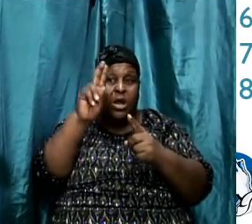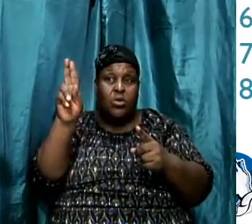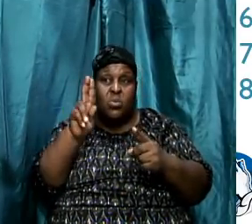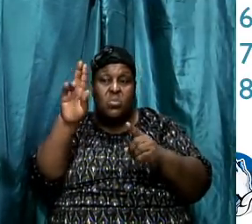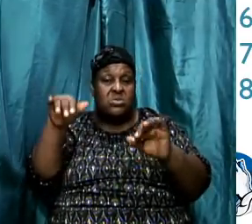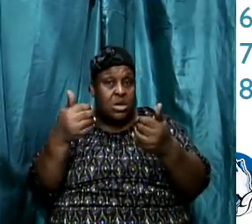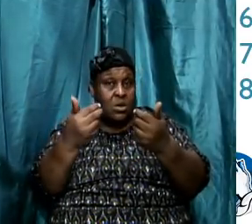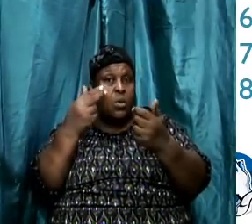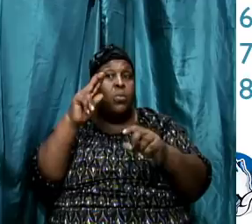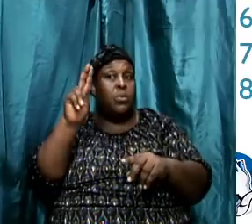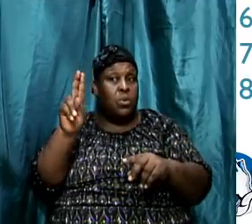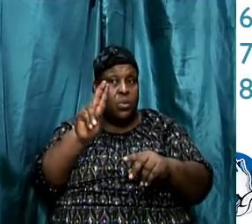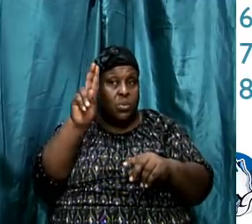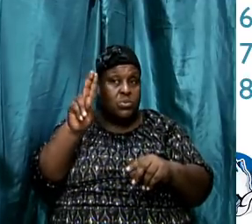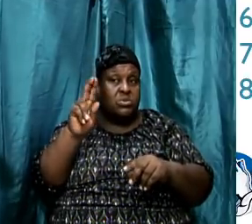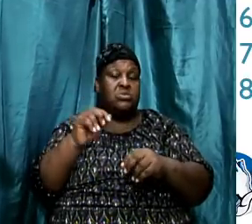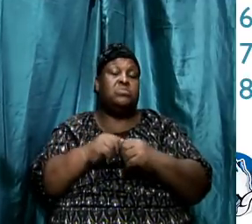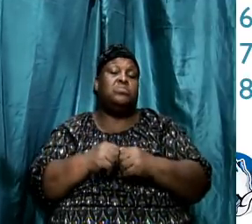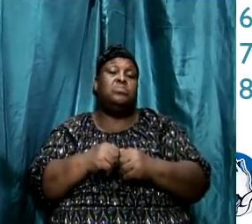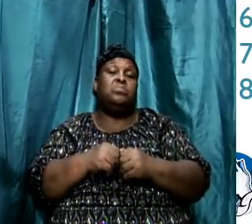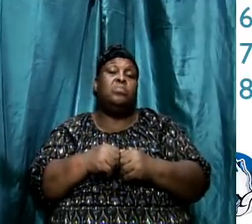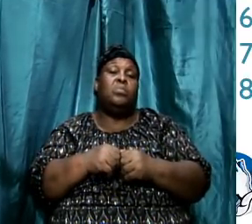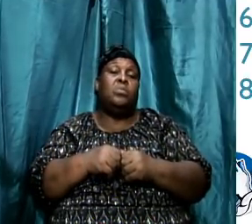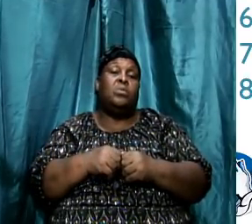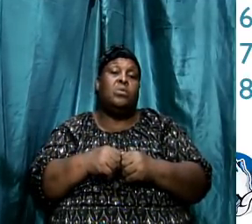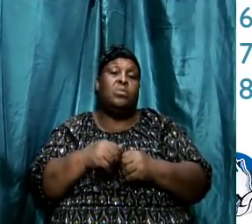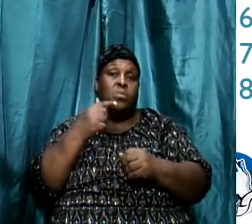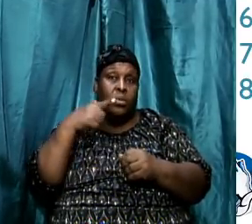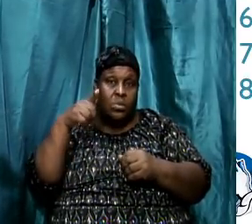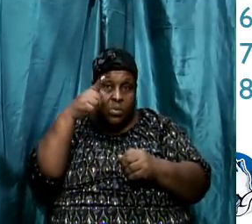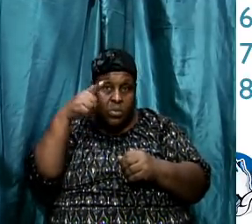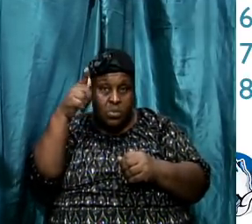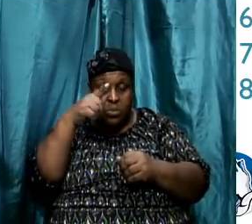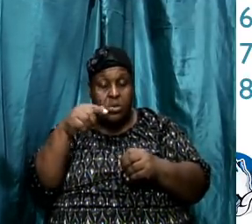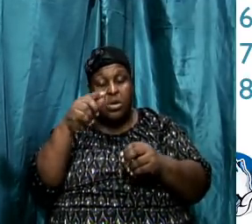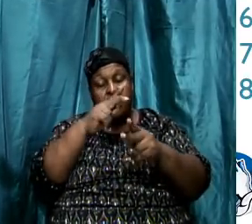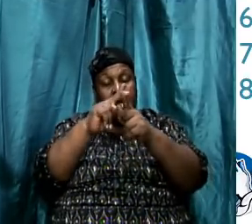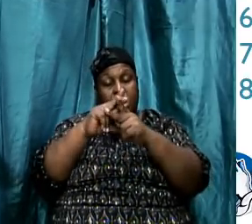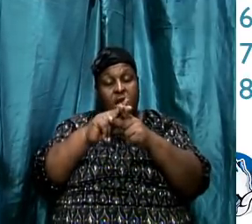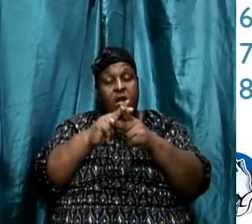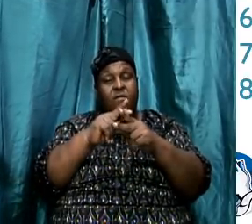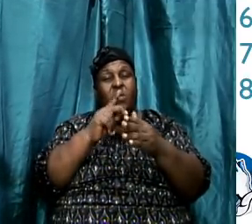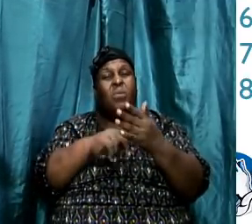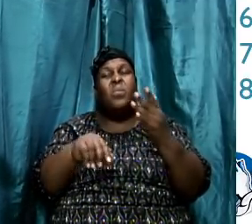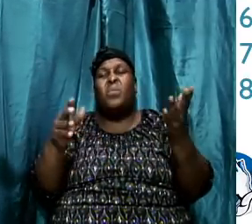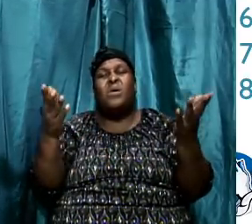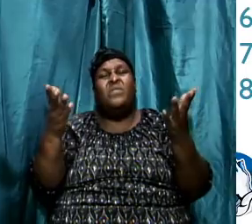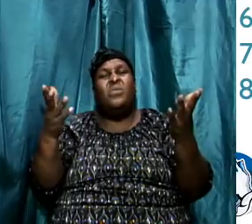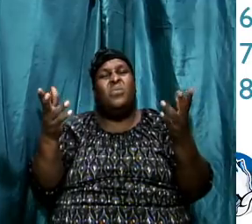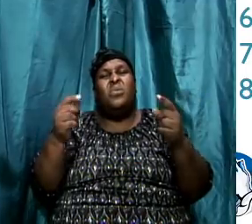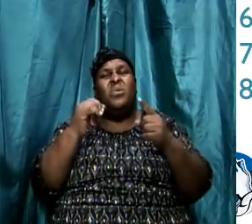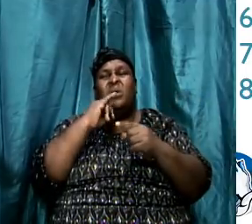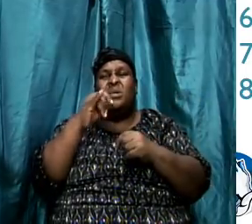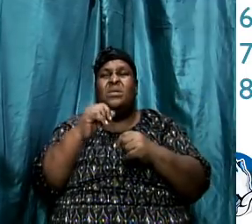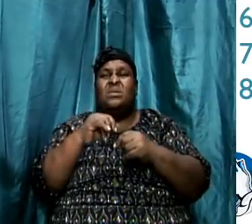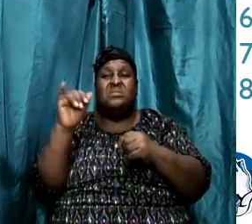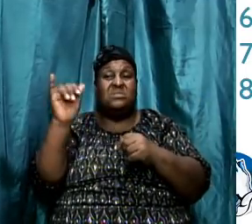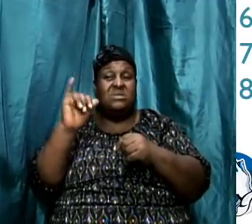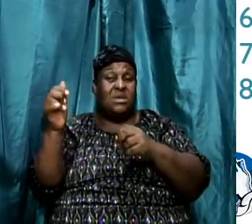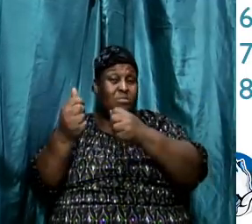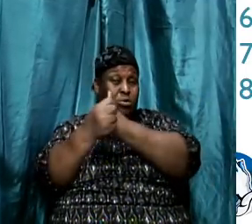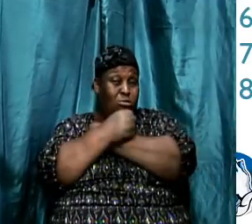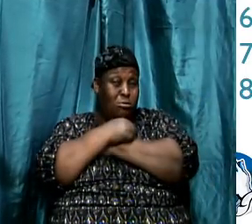how it's used. That's context. We look carefully at what the word is. Everywhere the word love is used, it's the same love.